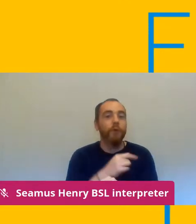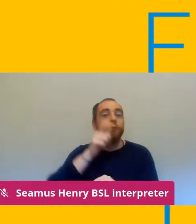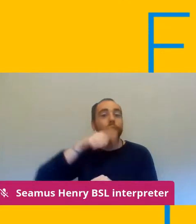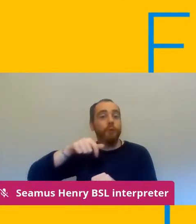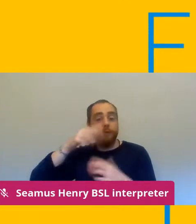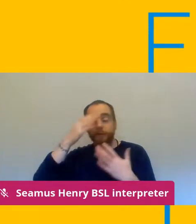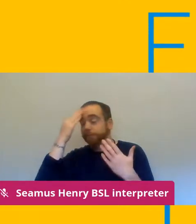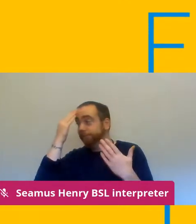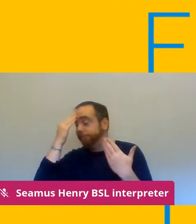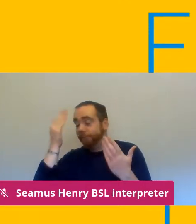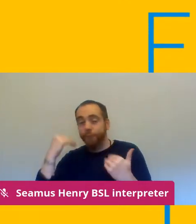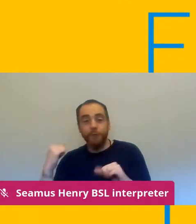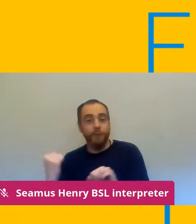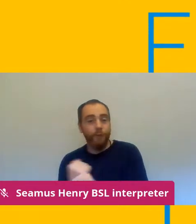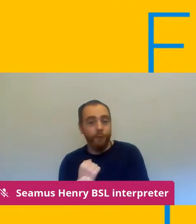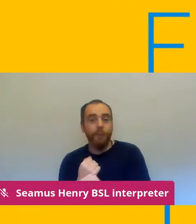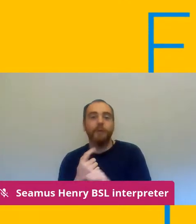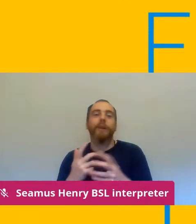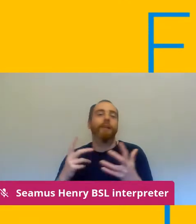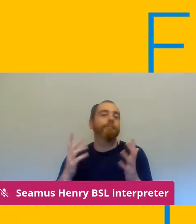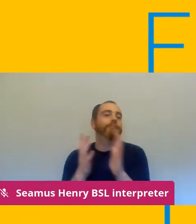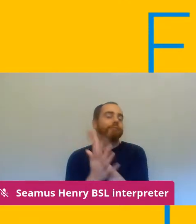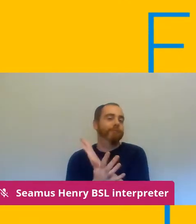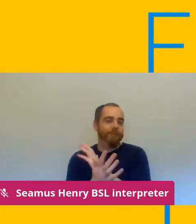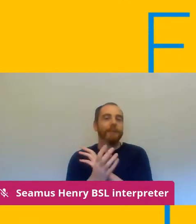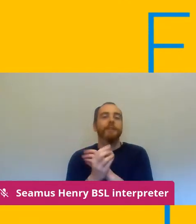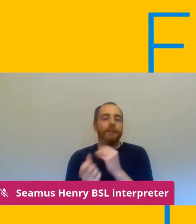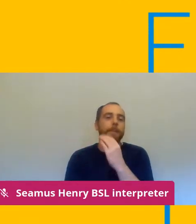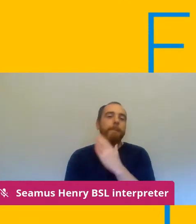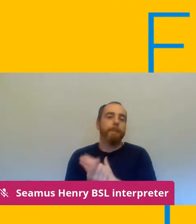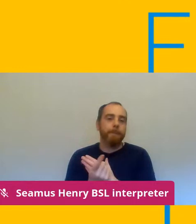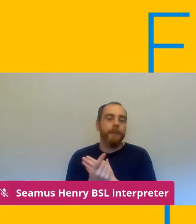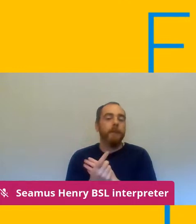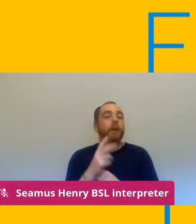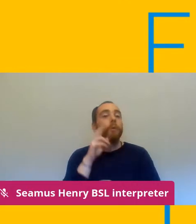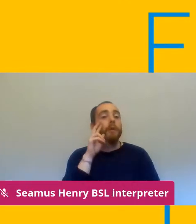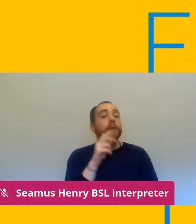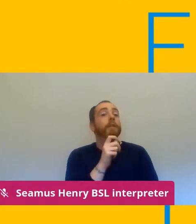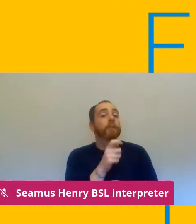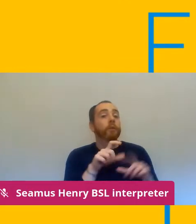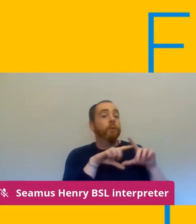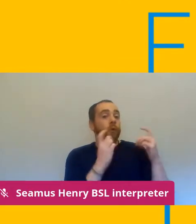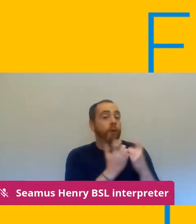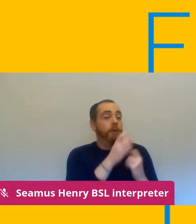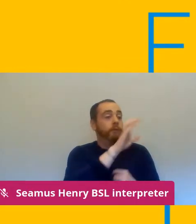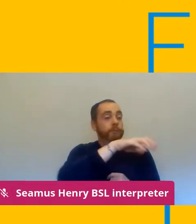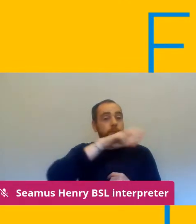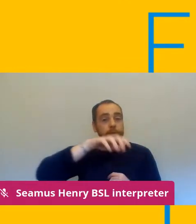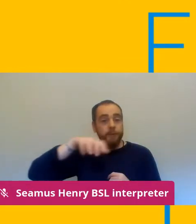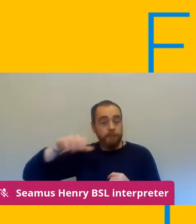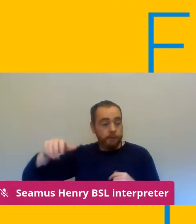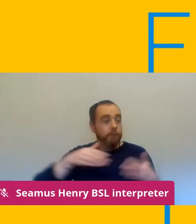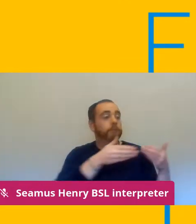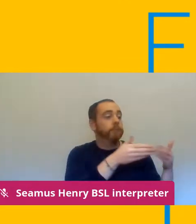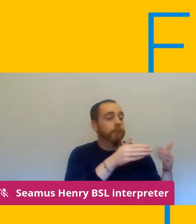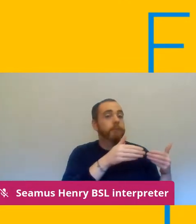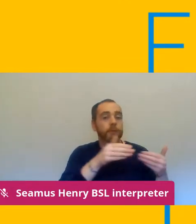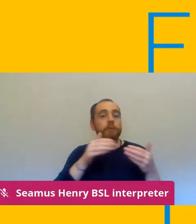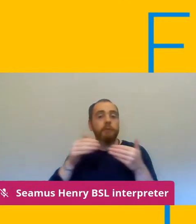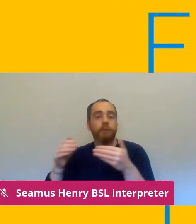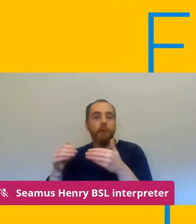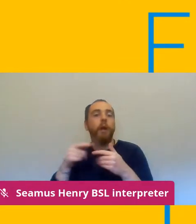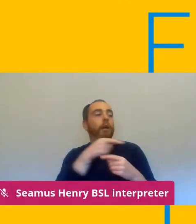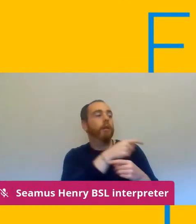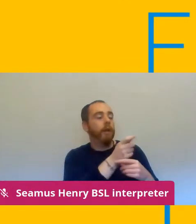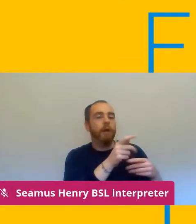we've got is a small number of outlier colleges across england uh who have chosen to implement a full return to face-to